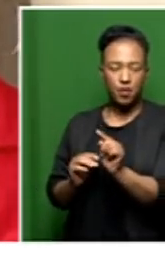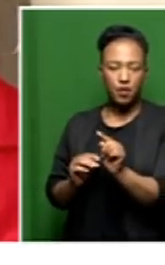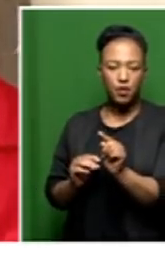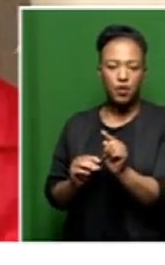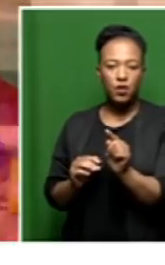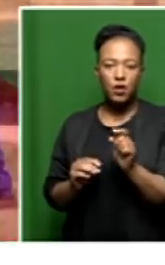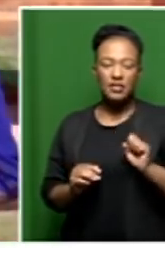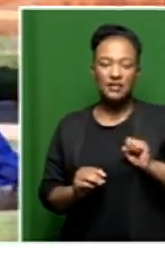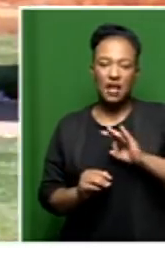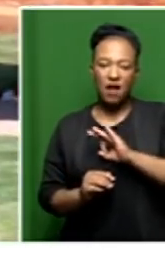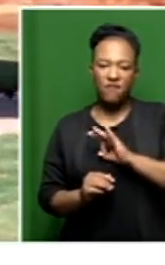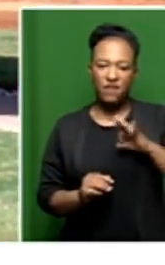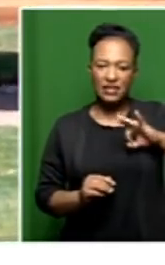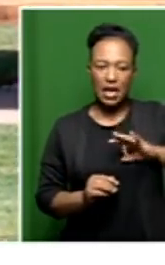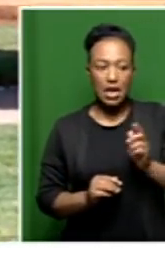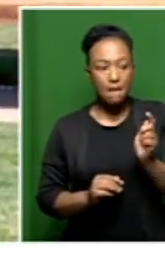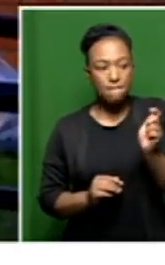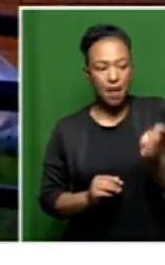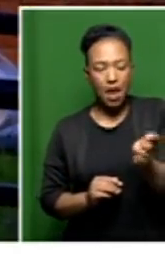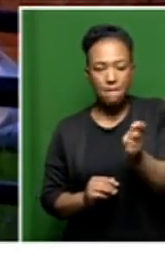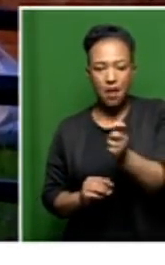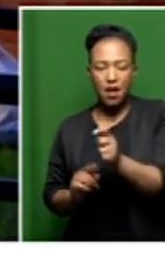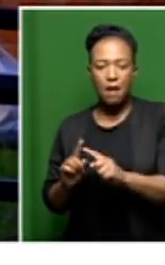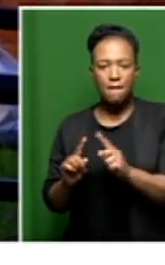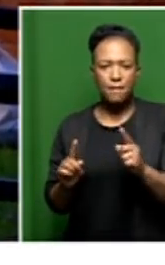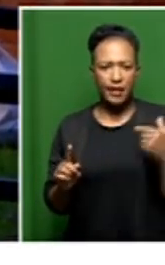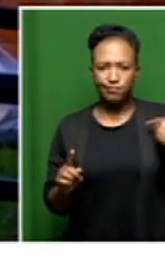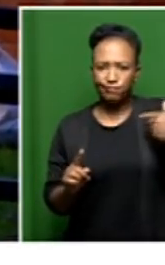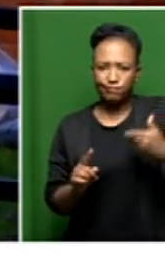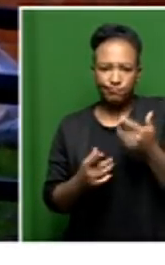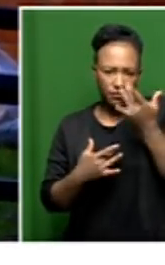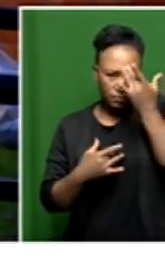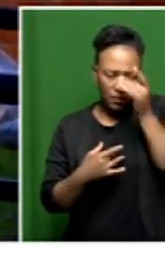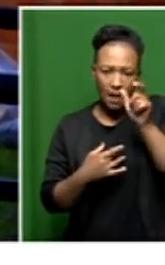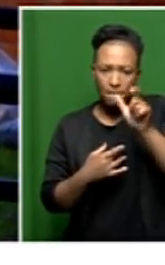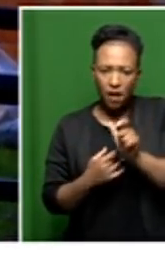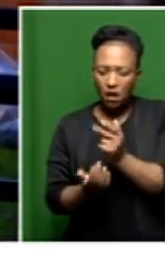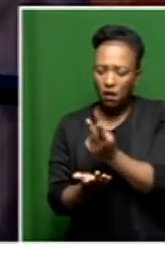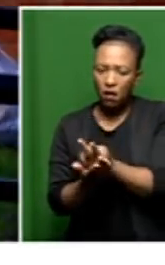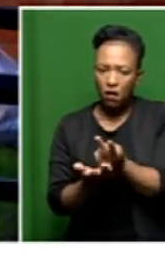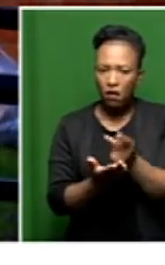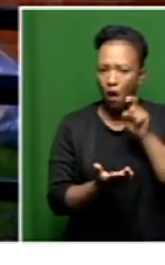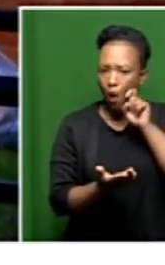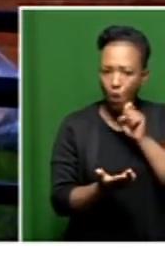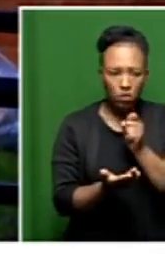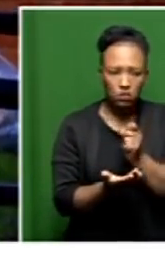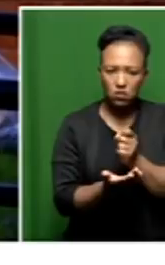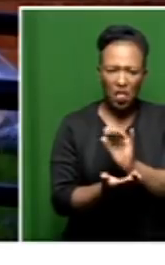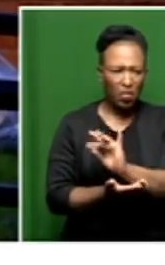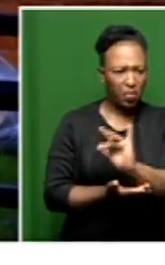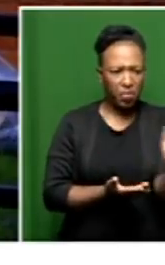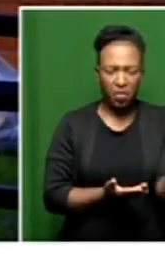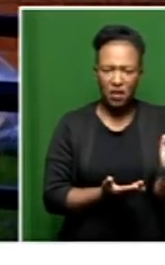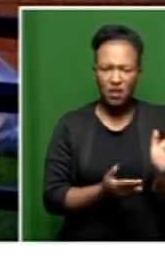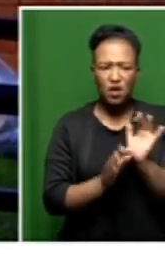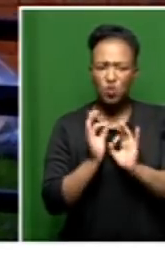payment of staff salaries when there hasn't been a single patient at the facility? As